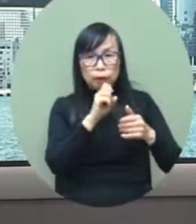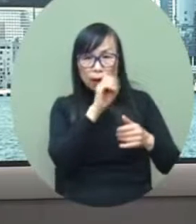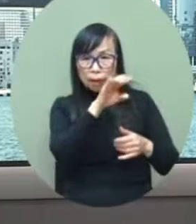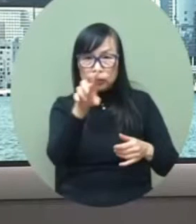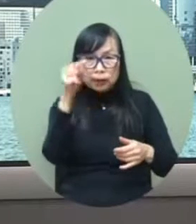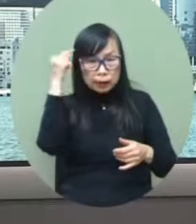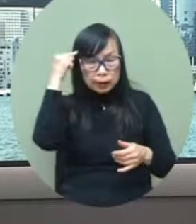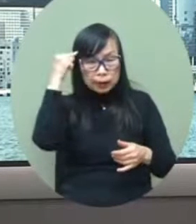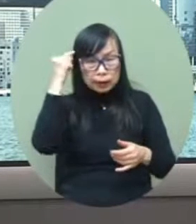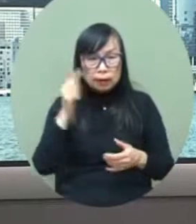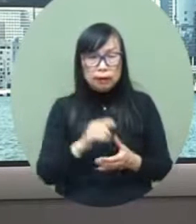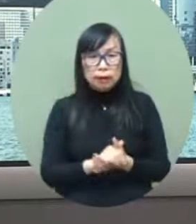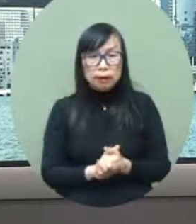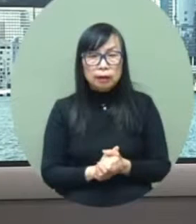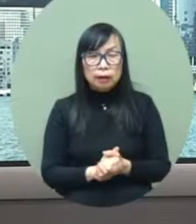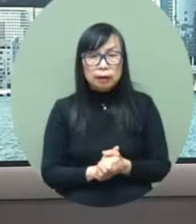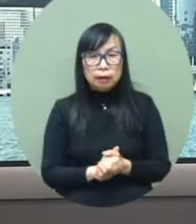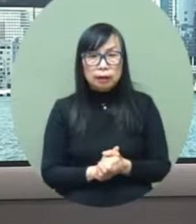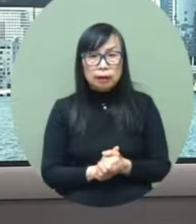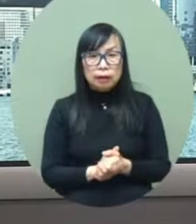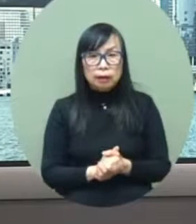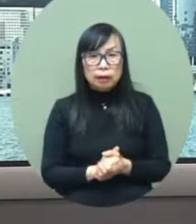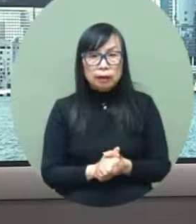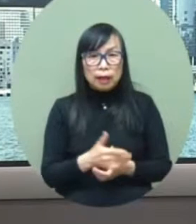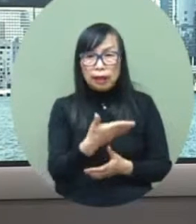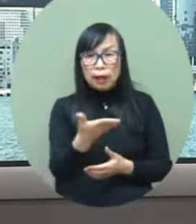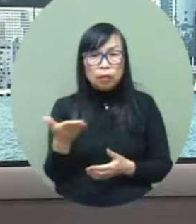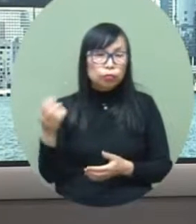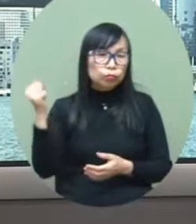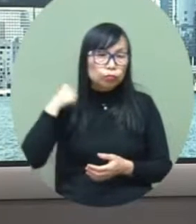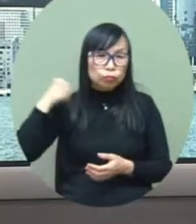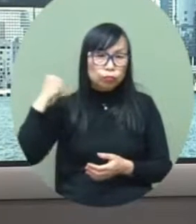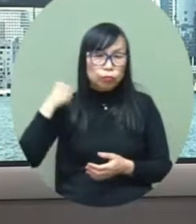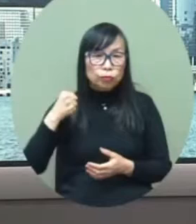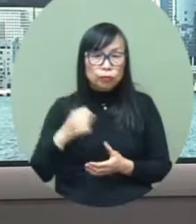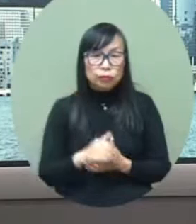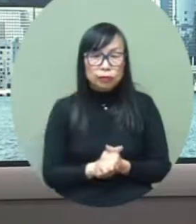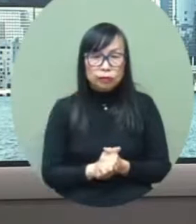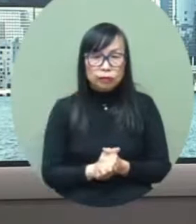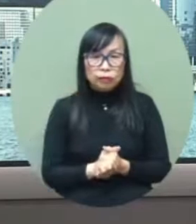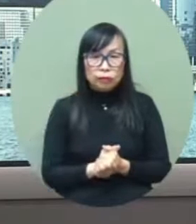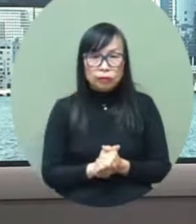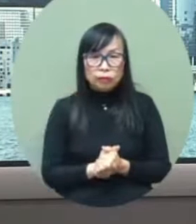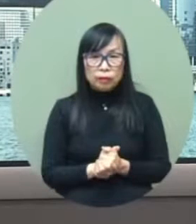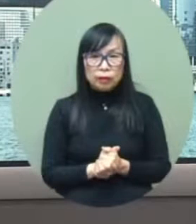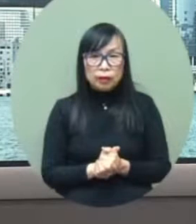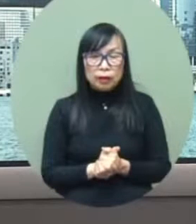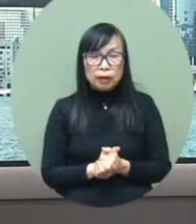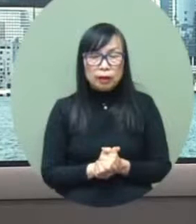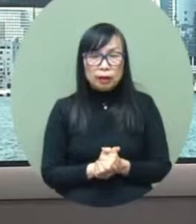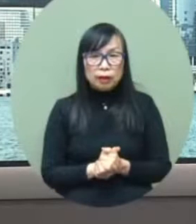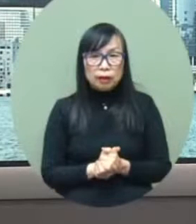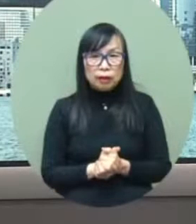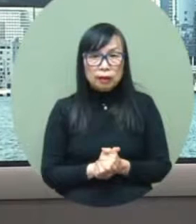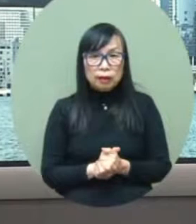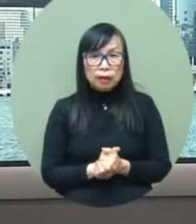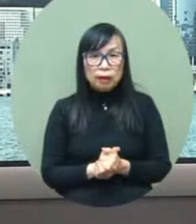We are in this case, we are very steadfast. We can plan for a PCR test-free arrangement,